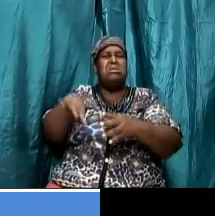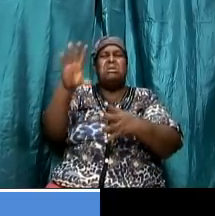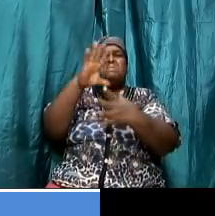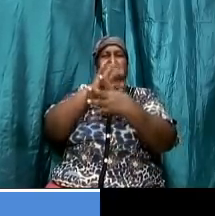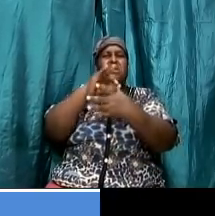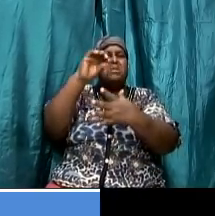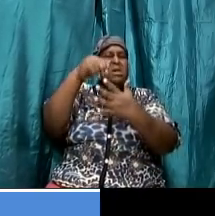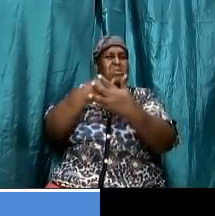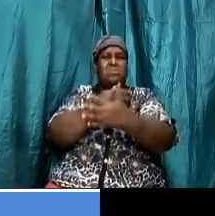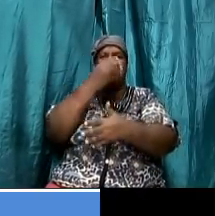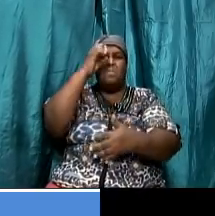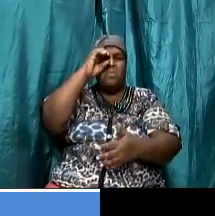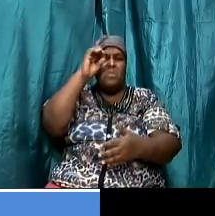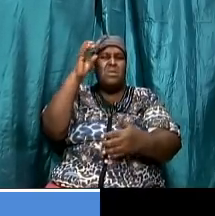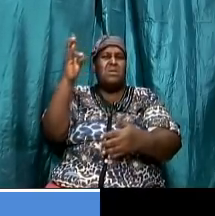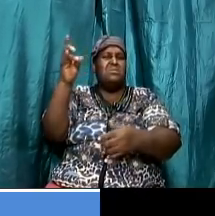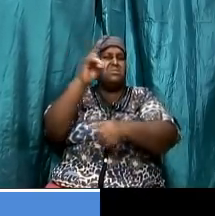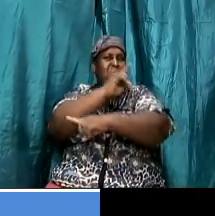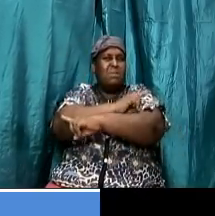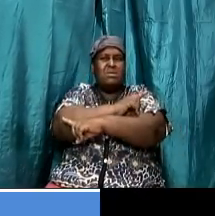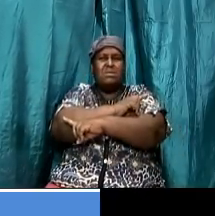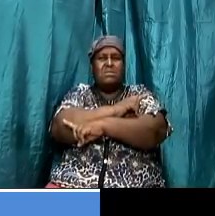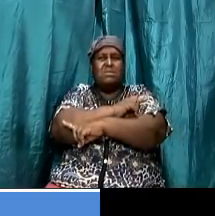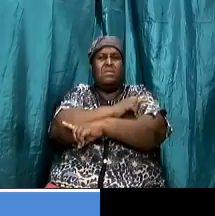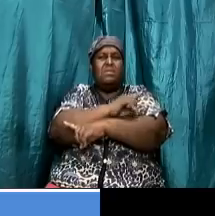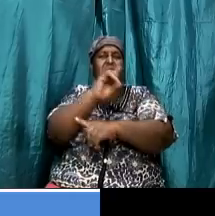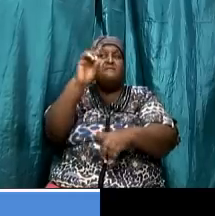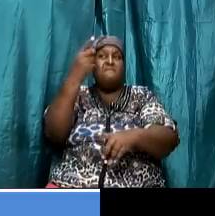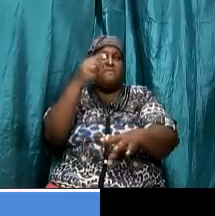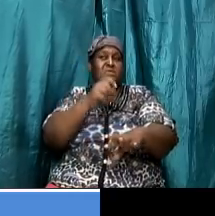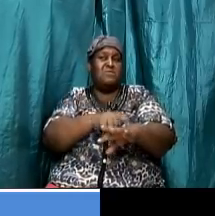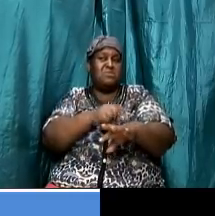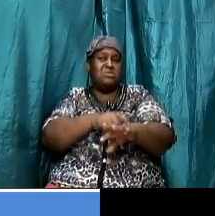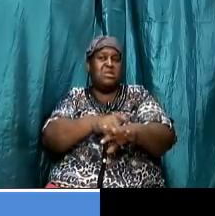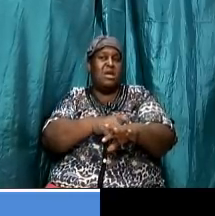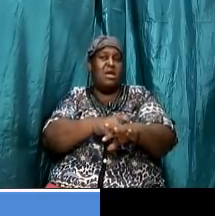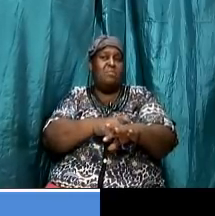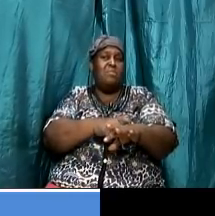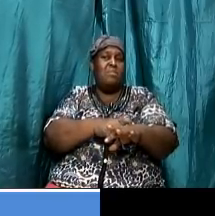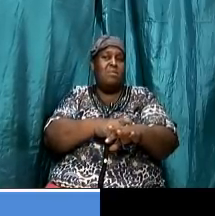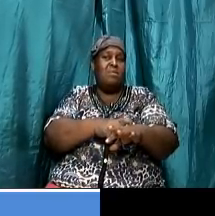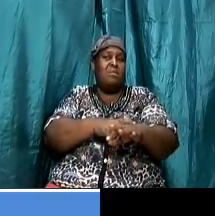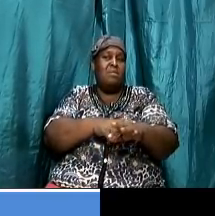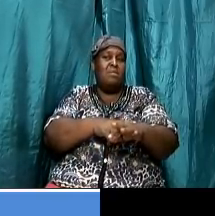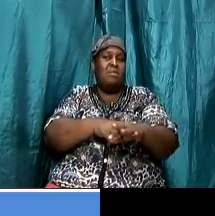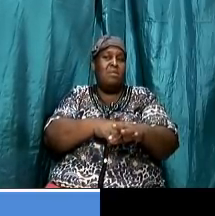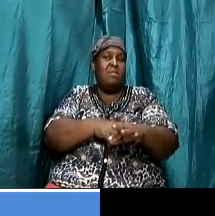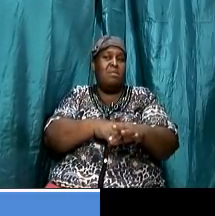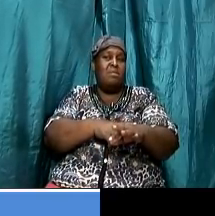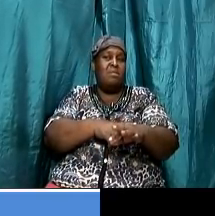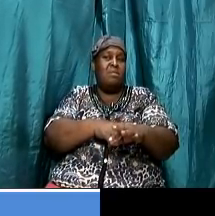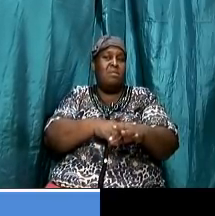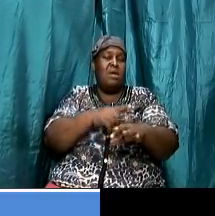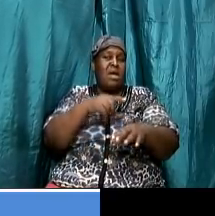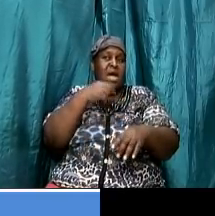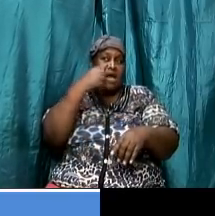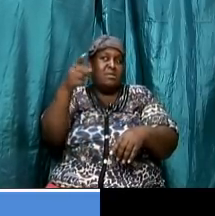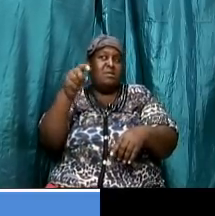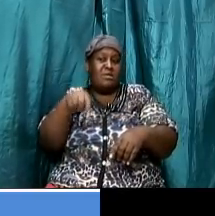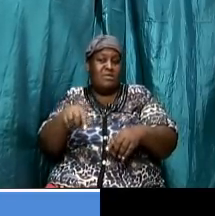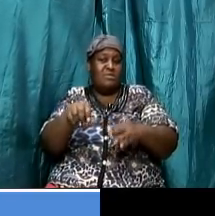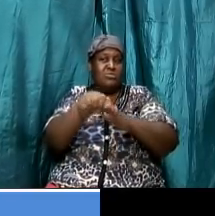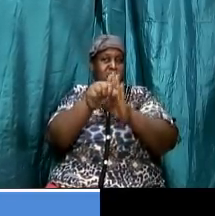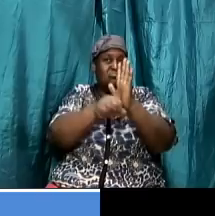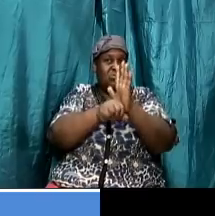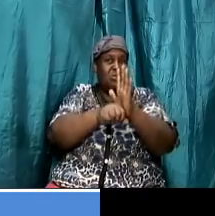new moon or sabbath days and what the first time i brought this scripture to a good friend of mine